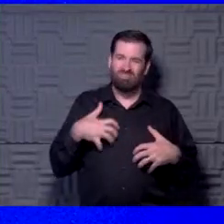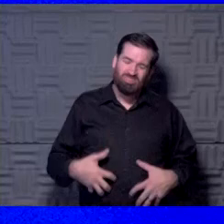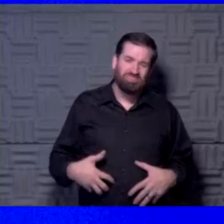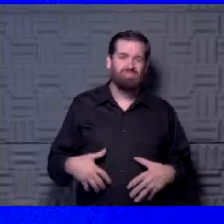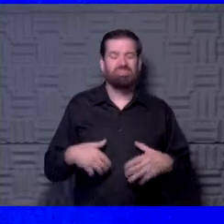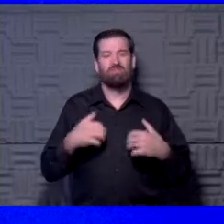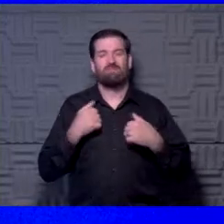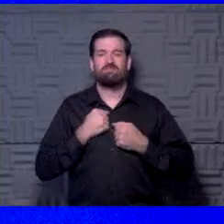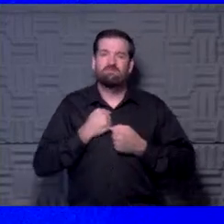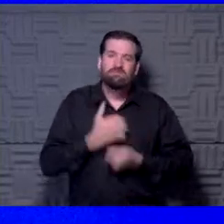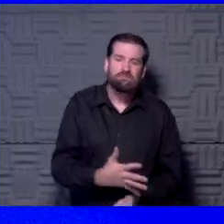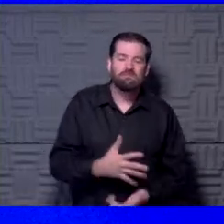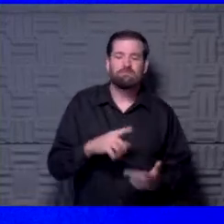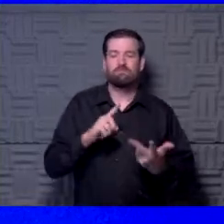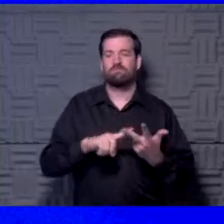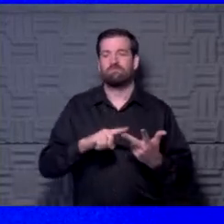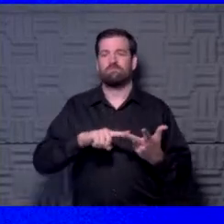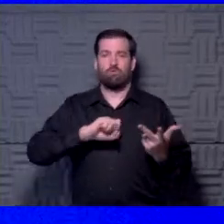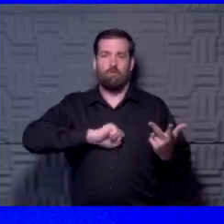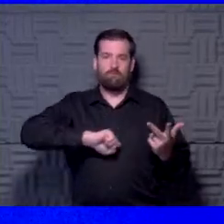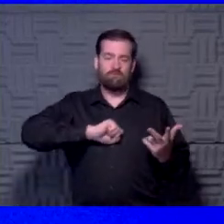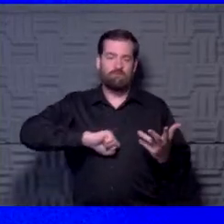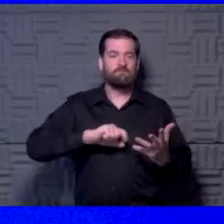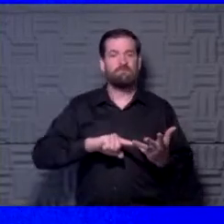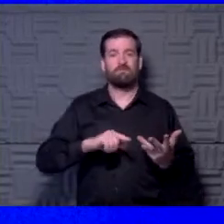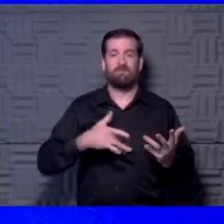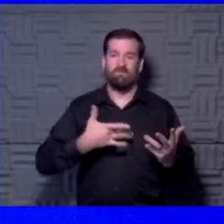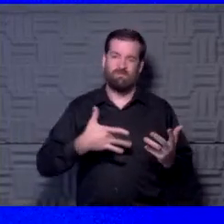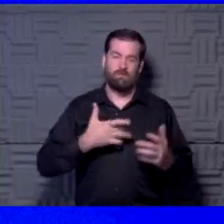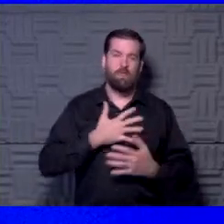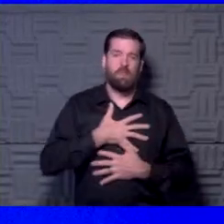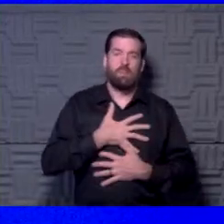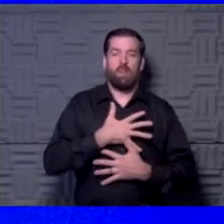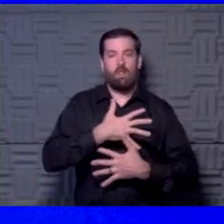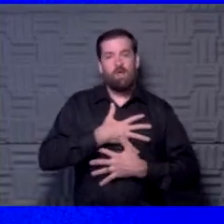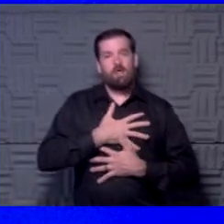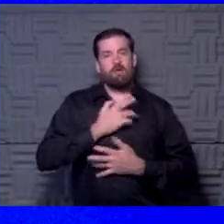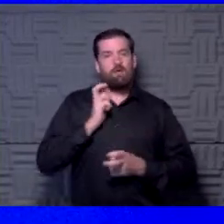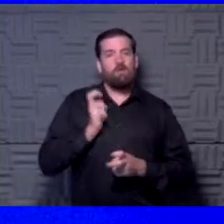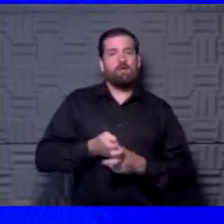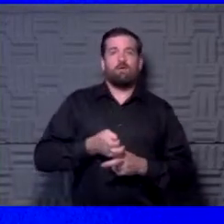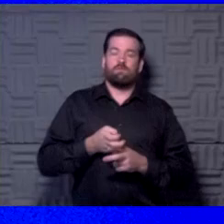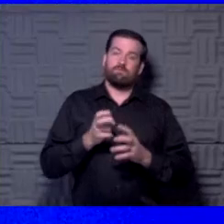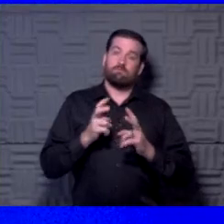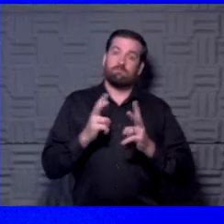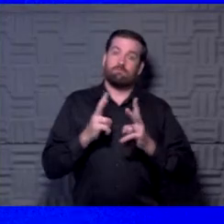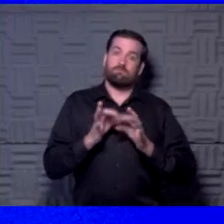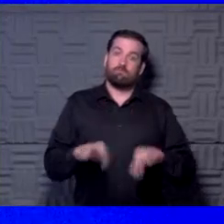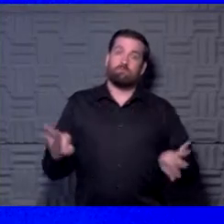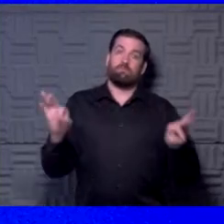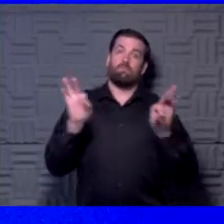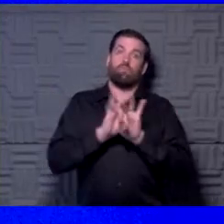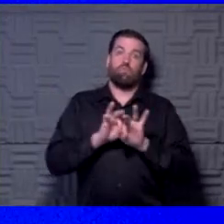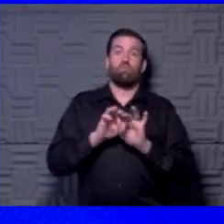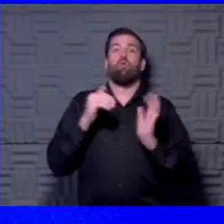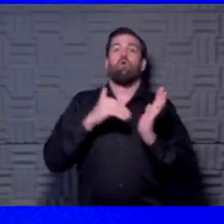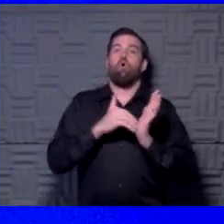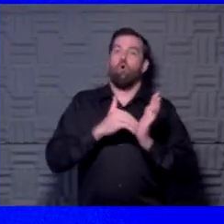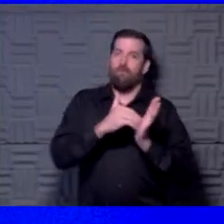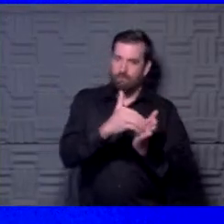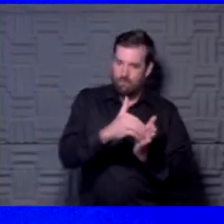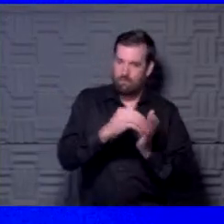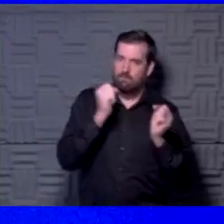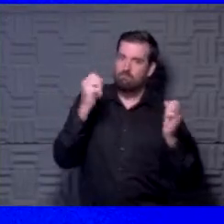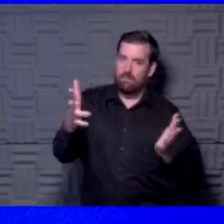fatigue, tiredness, cough, and shortness of breath certainly are very important and very prevalent in a lot of